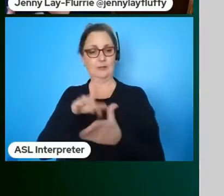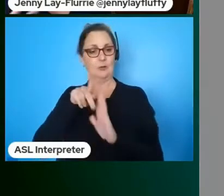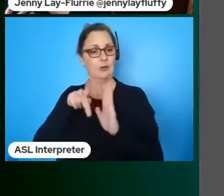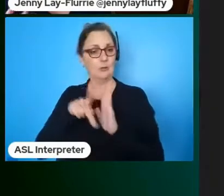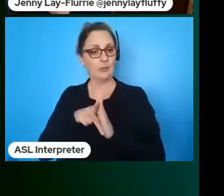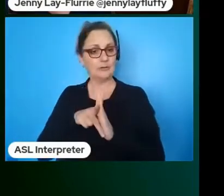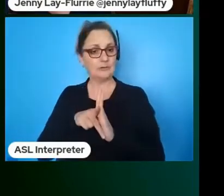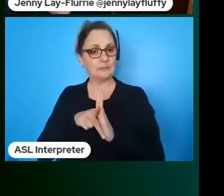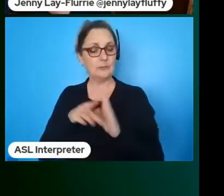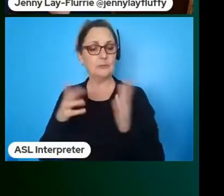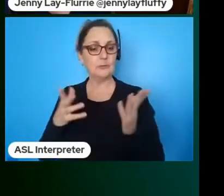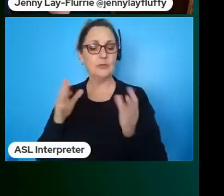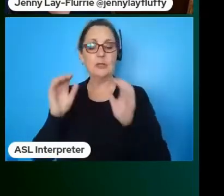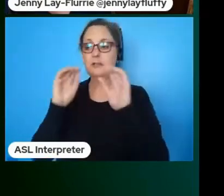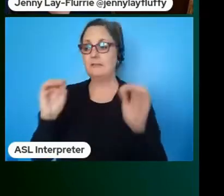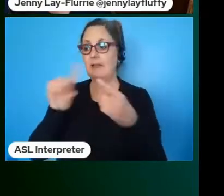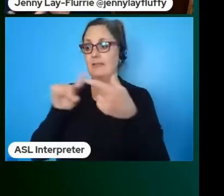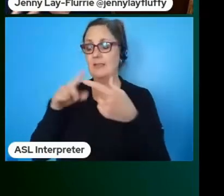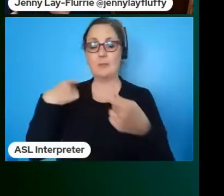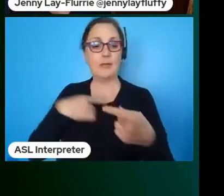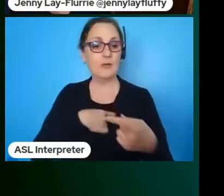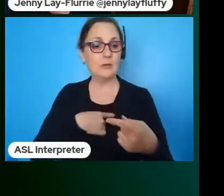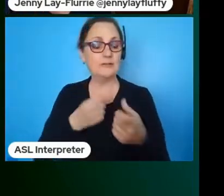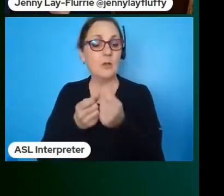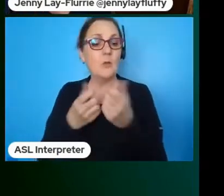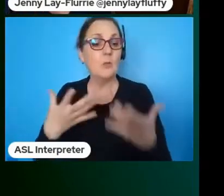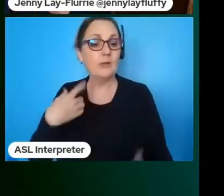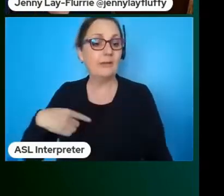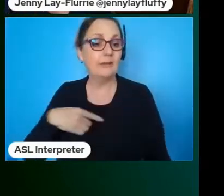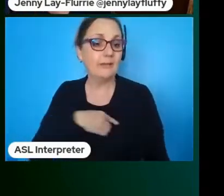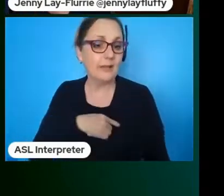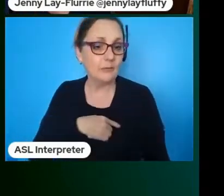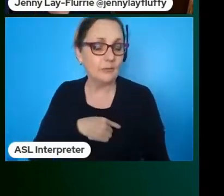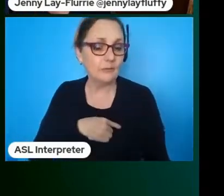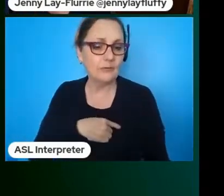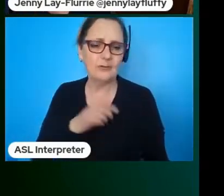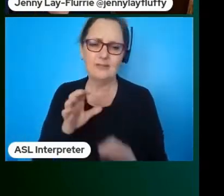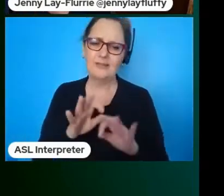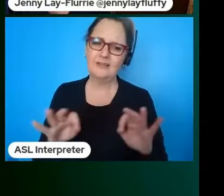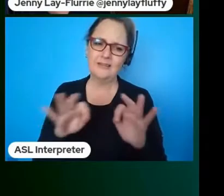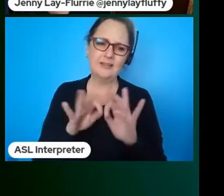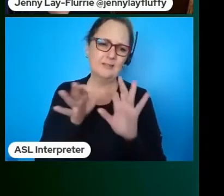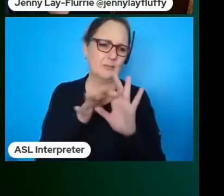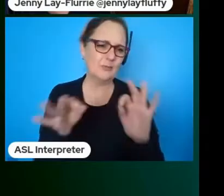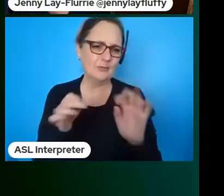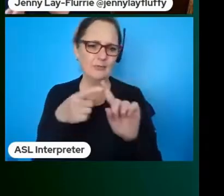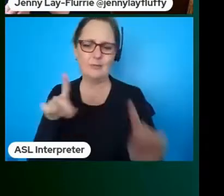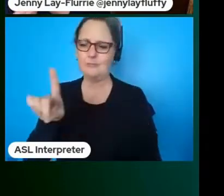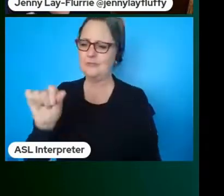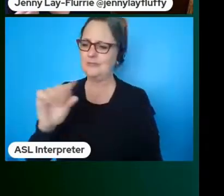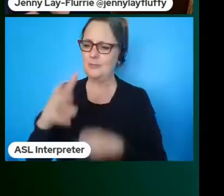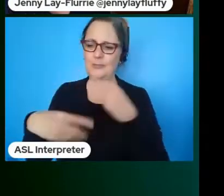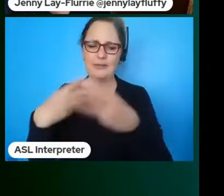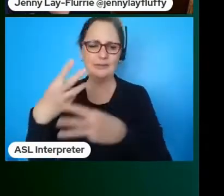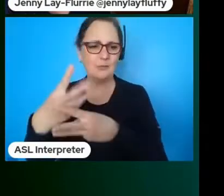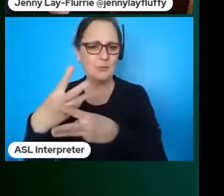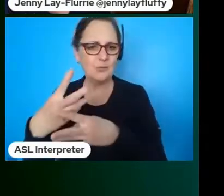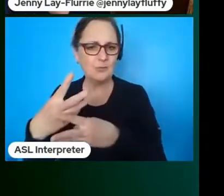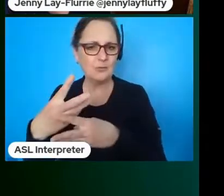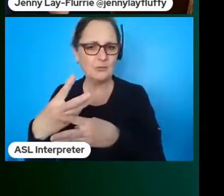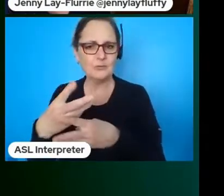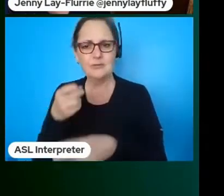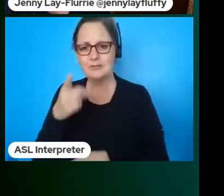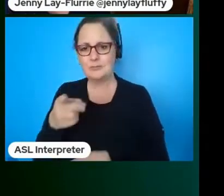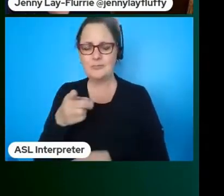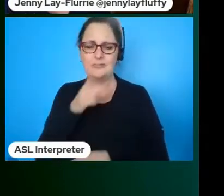us without us it's a saying that means so much in the disability world but i think really captures the